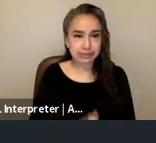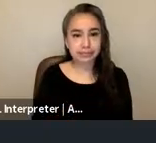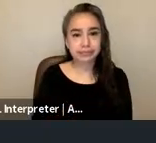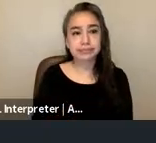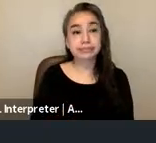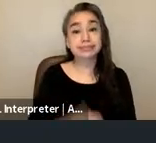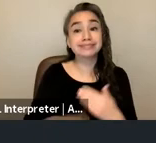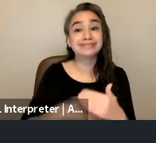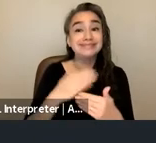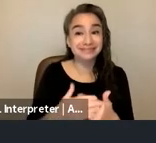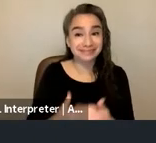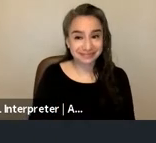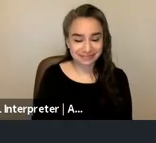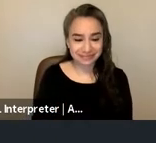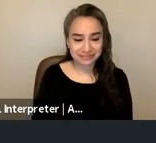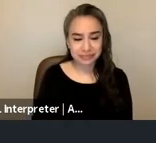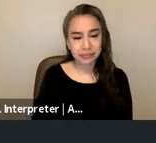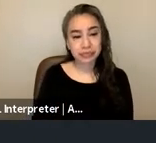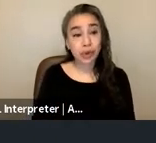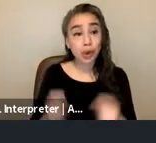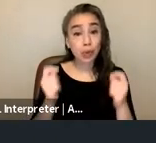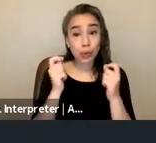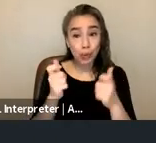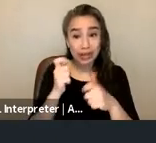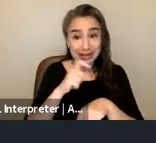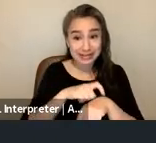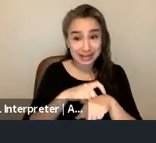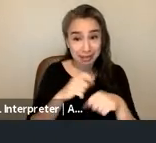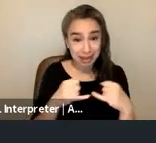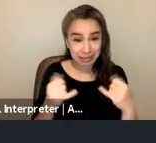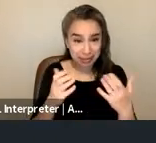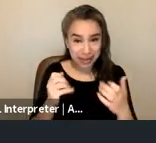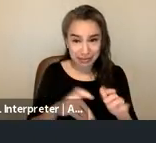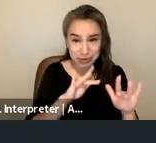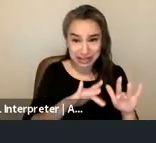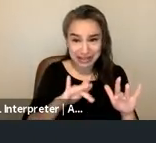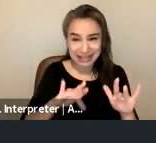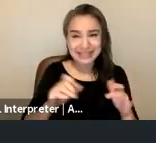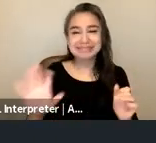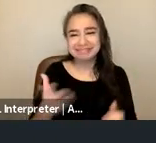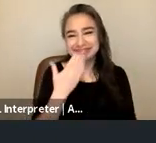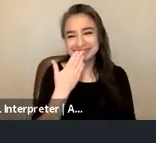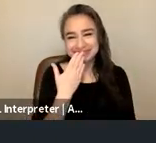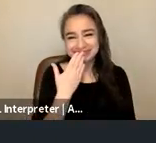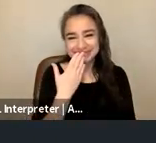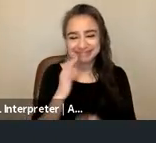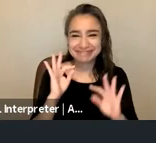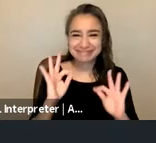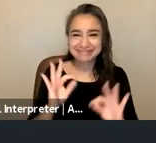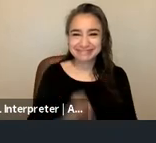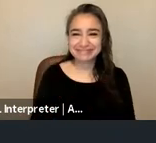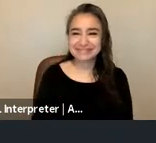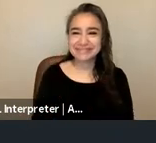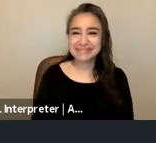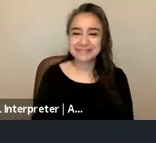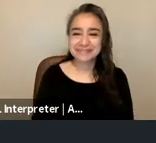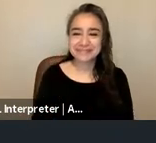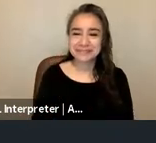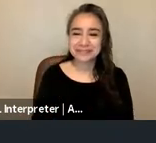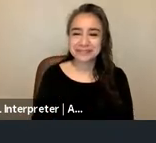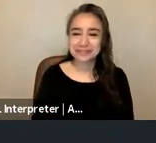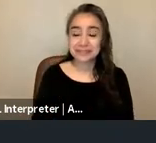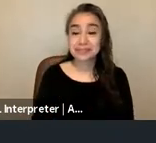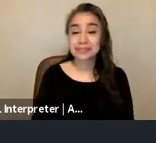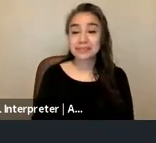there's a quick timeline you might need to click it a couple of times nice thank you beautiful um in